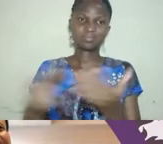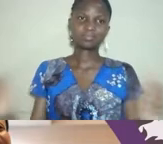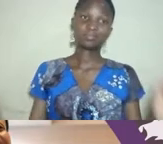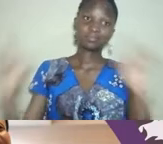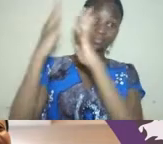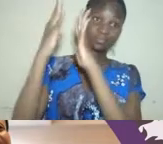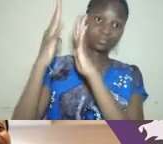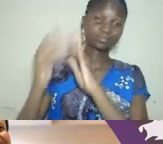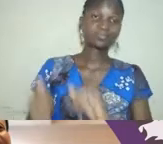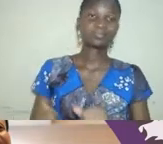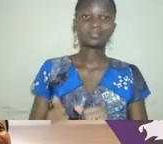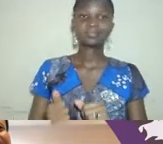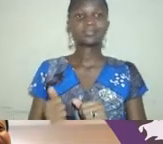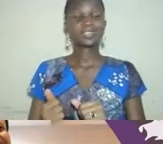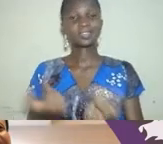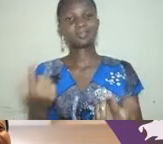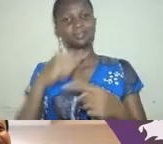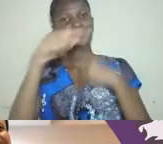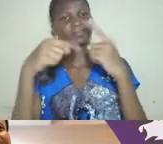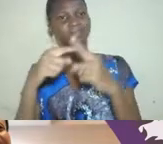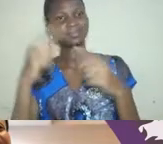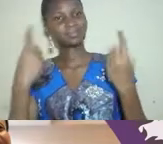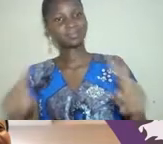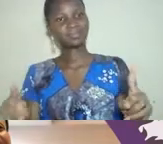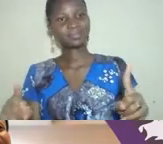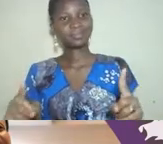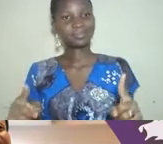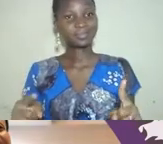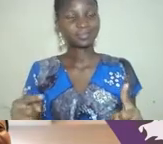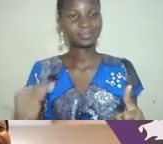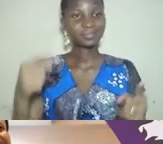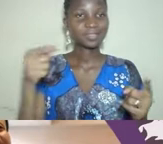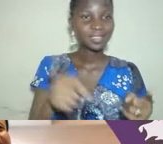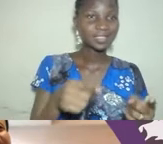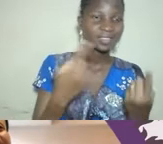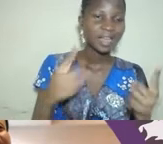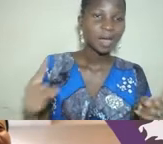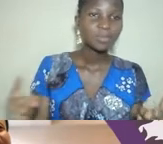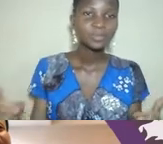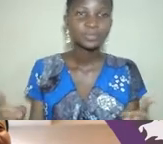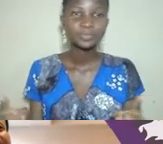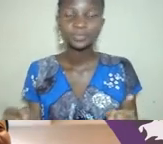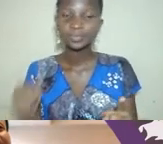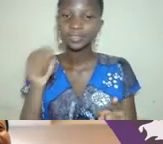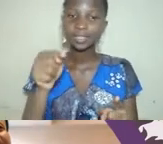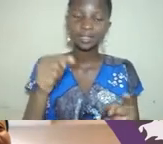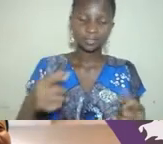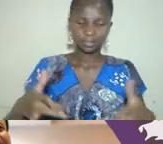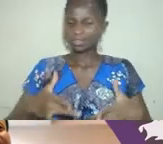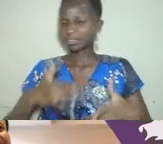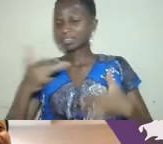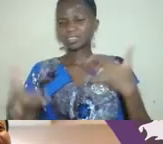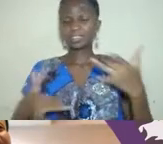And when they did, this is kind of what poured out because it was the tension of